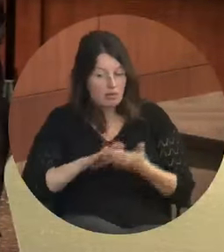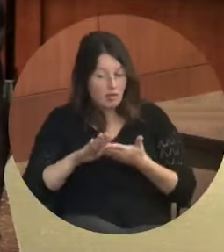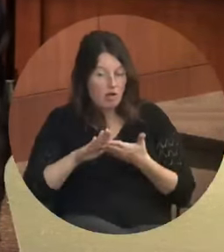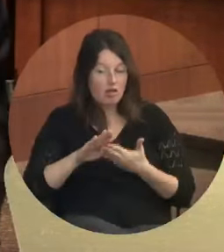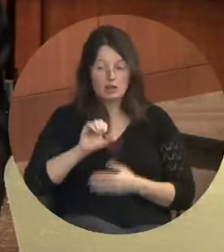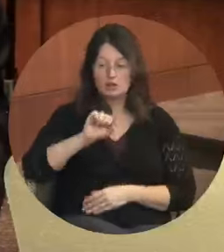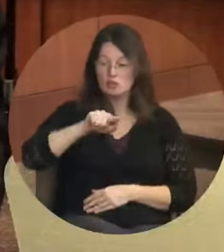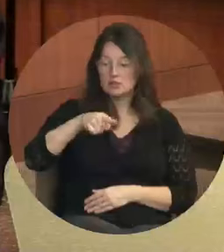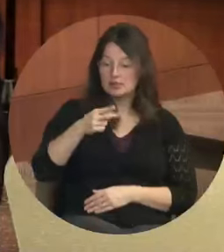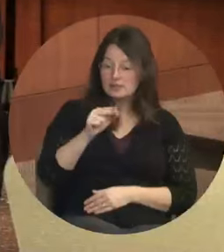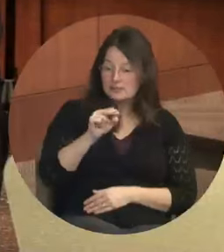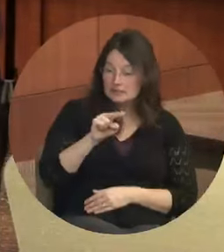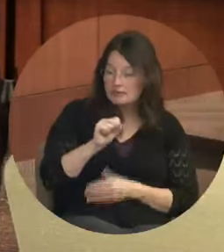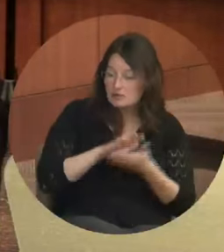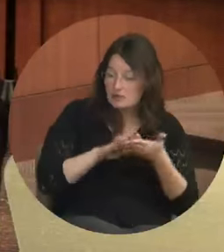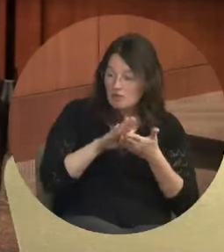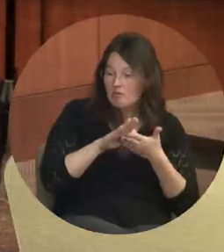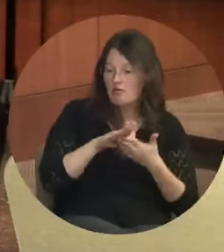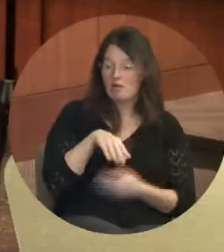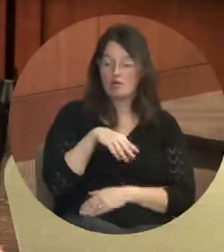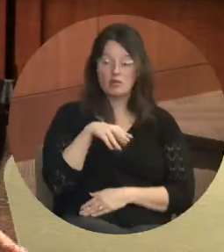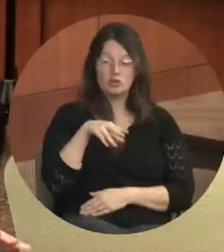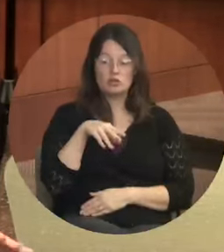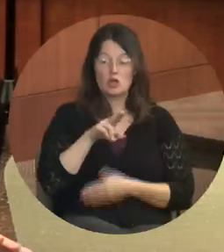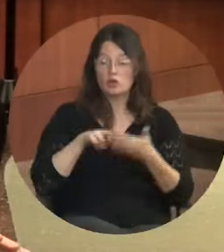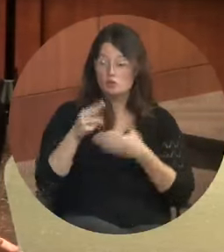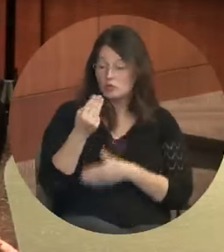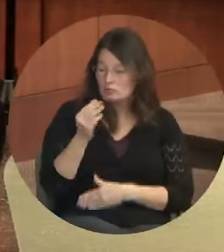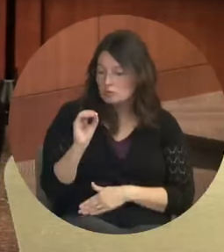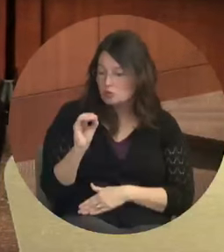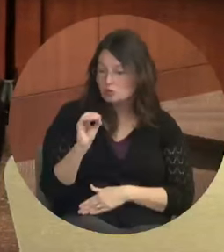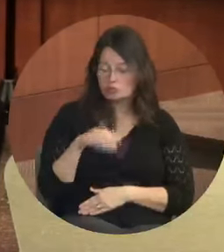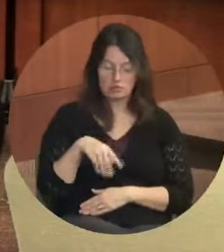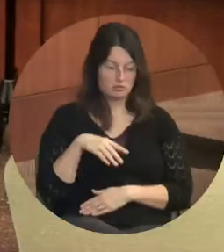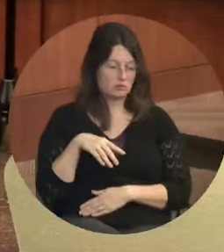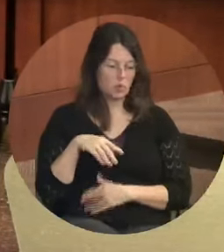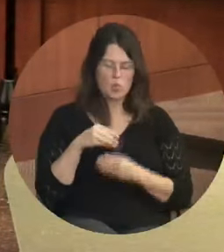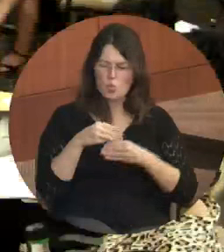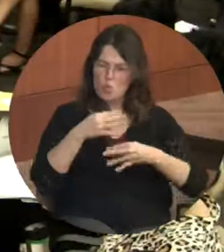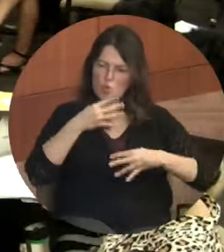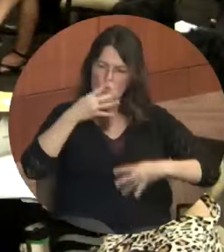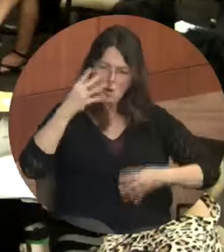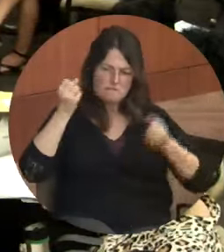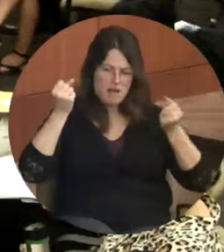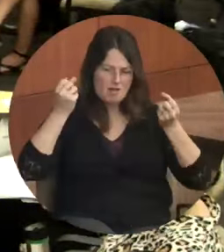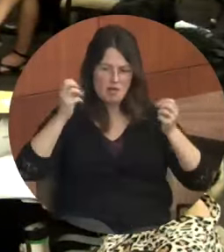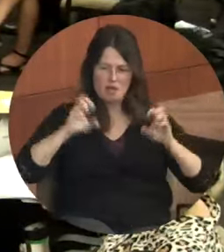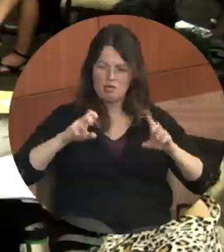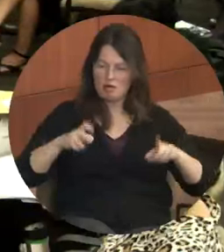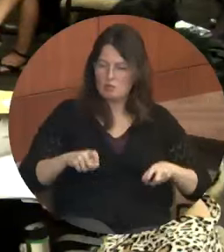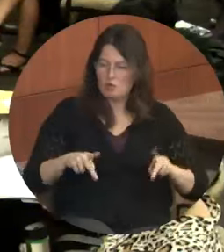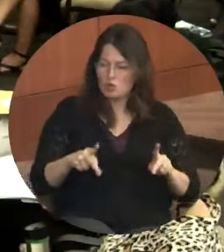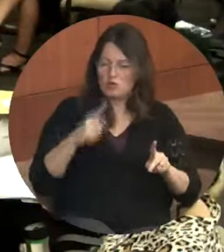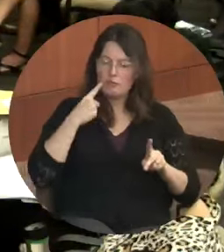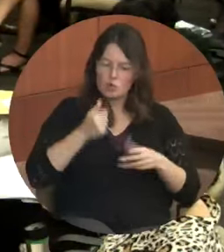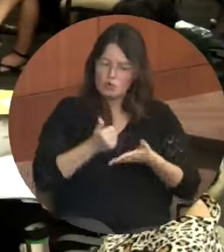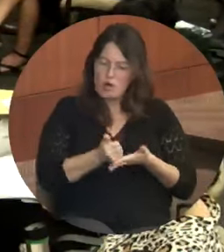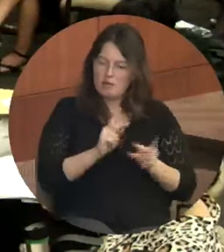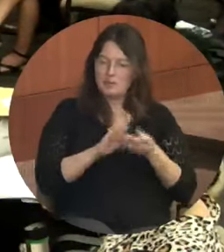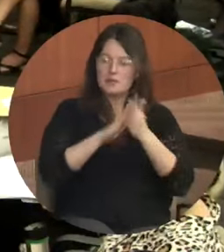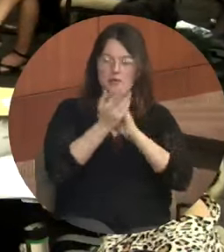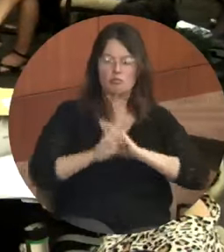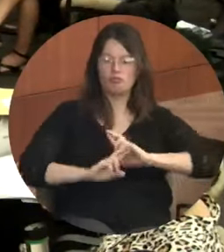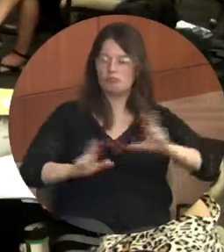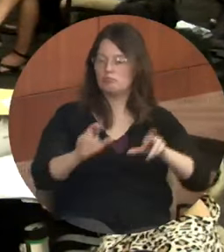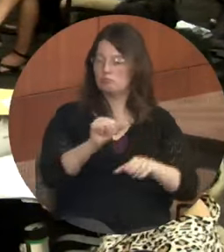The University of Missouri. We are capable of helping people get ready for work. But